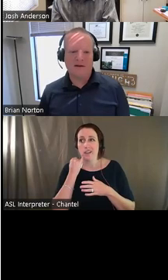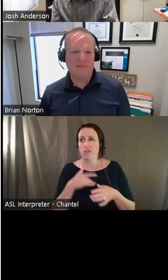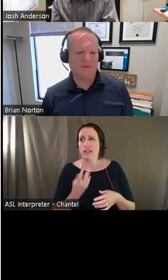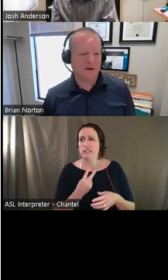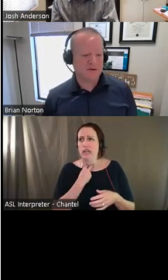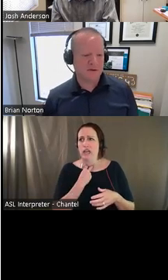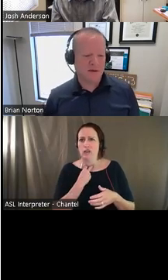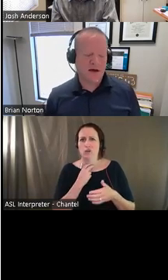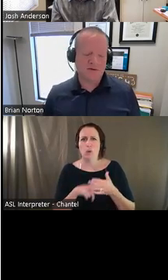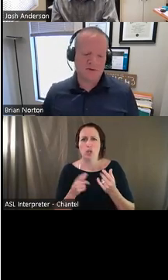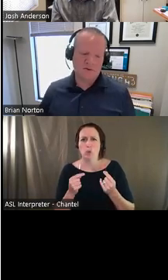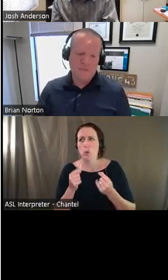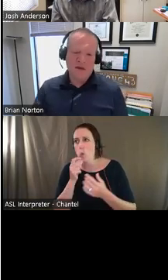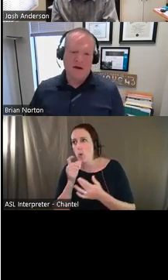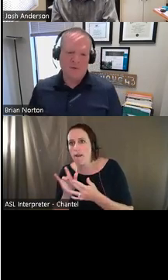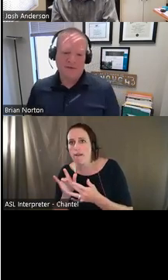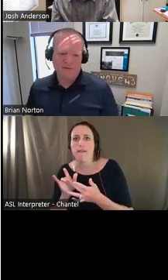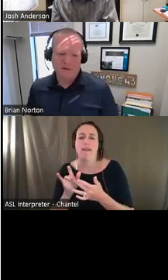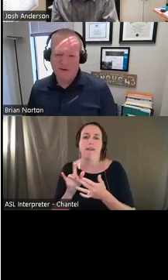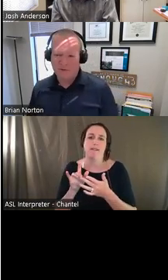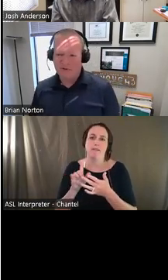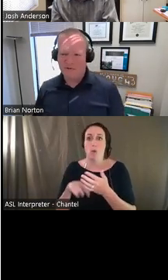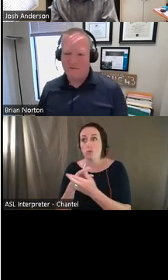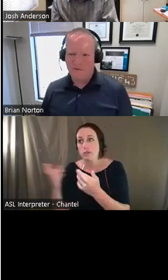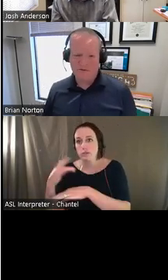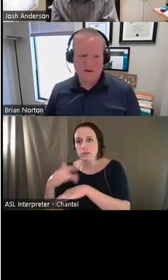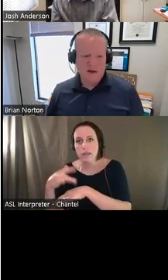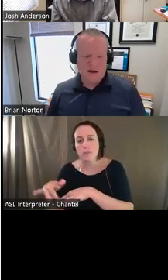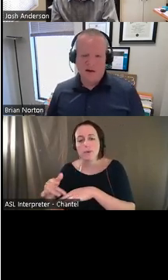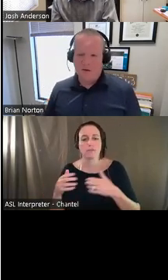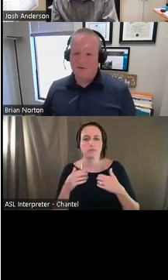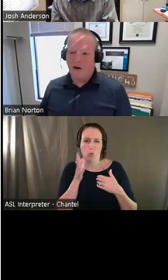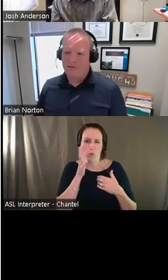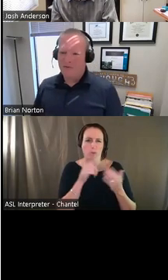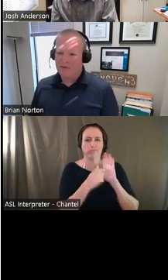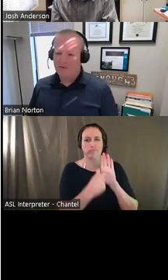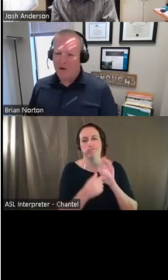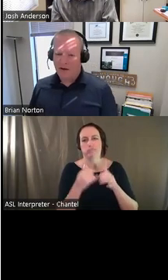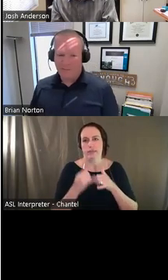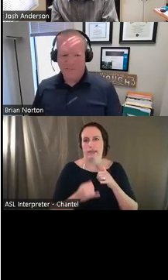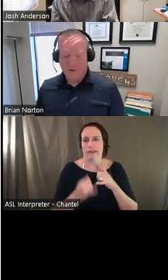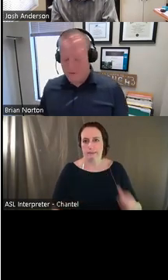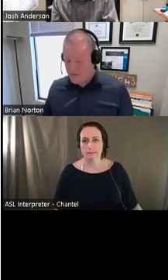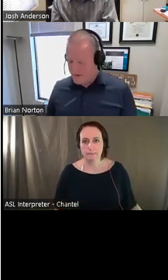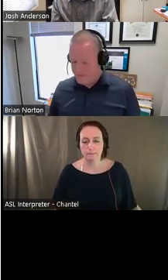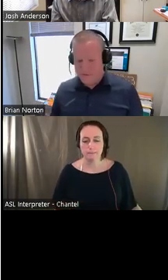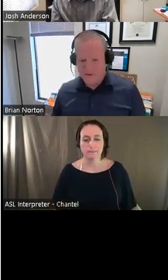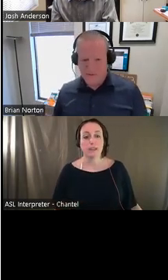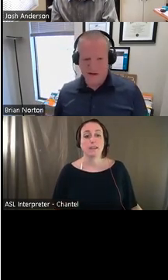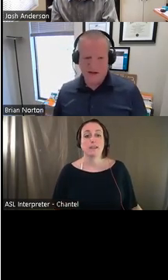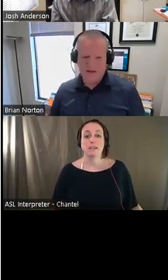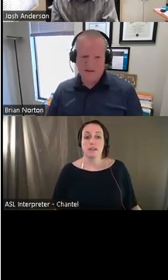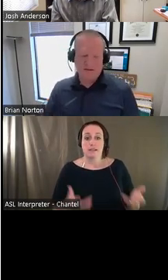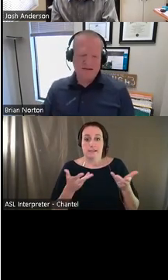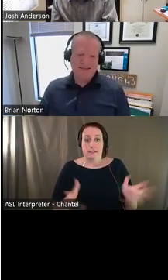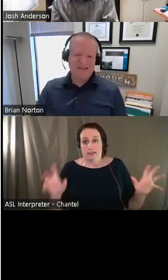they need to be able to figure something out. so we have different resources for folks that we'll talk through as well. So without further ado,